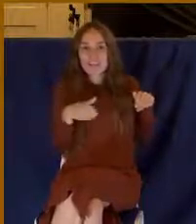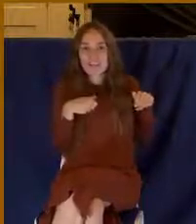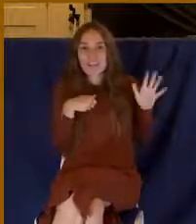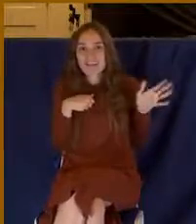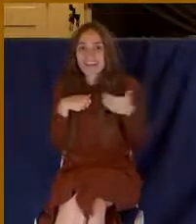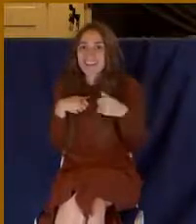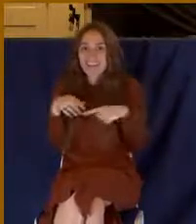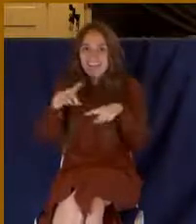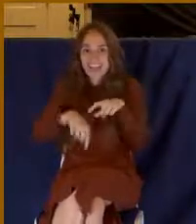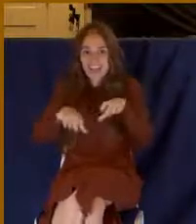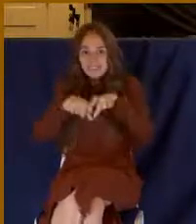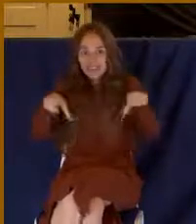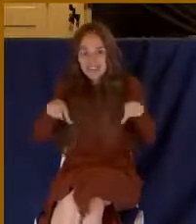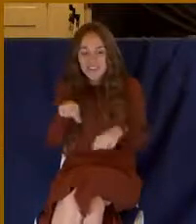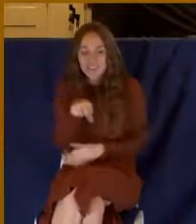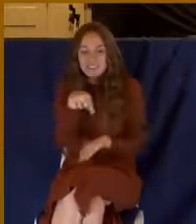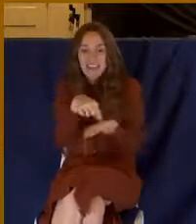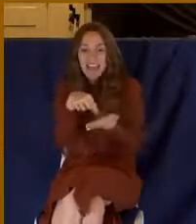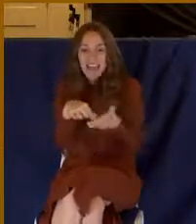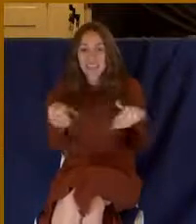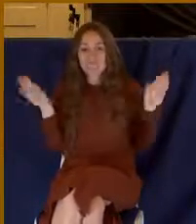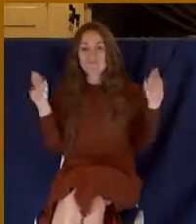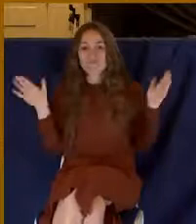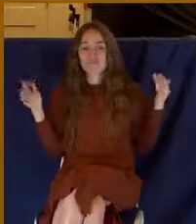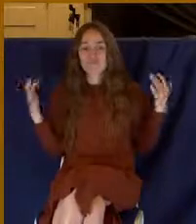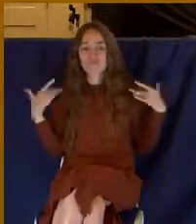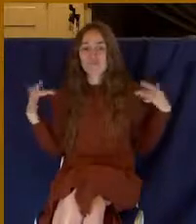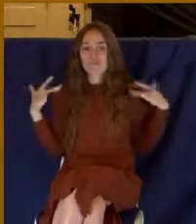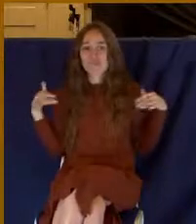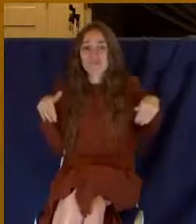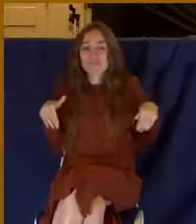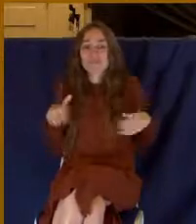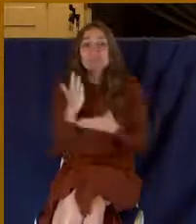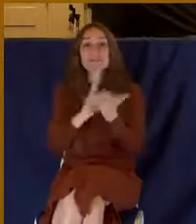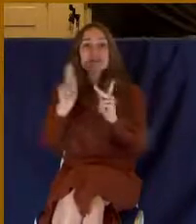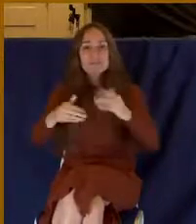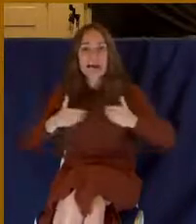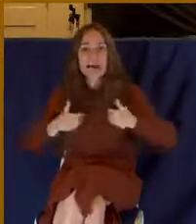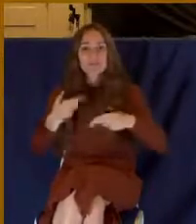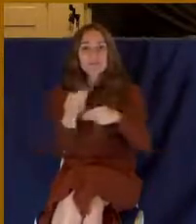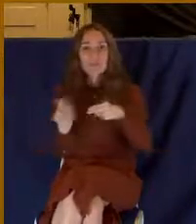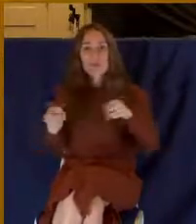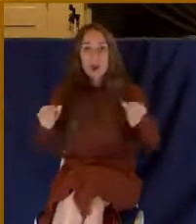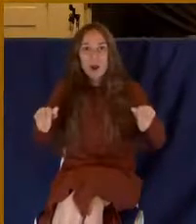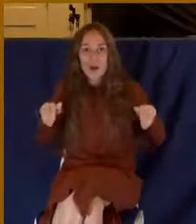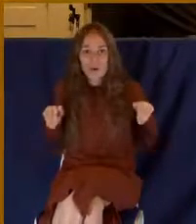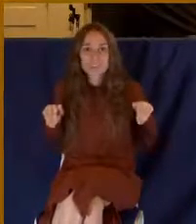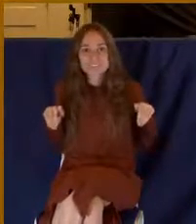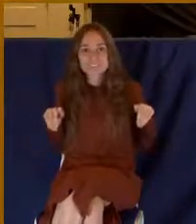that debt there. You know, some people have short arms when you go out to eat with them.